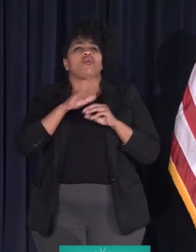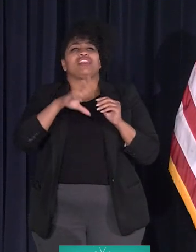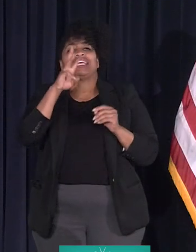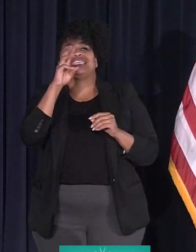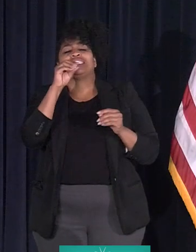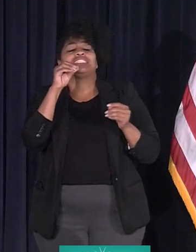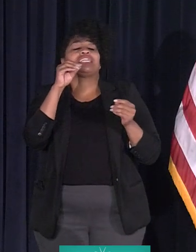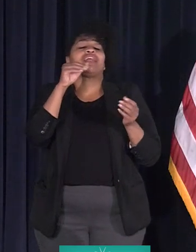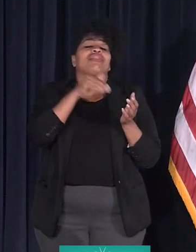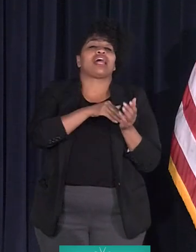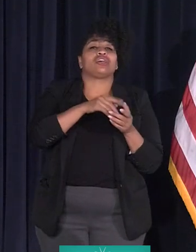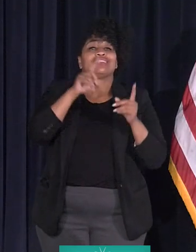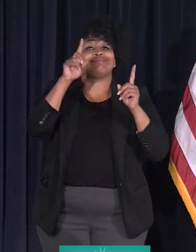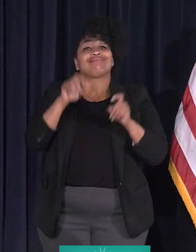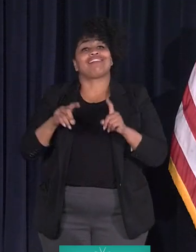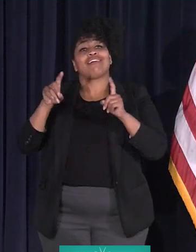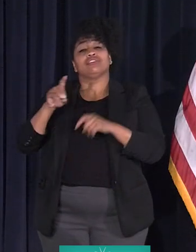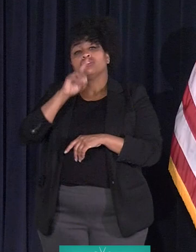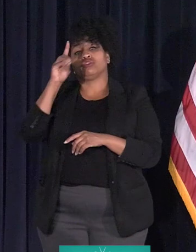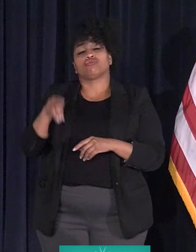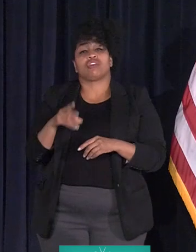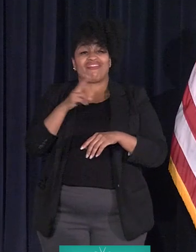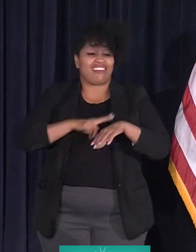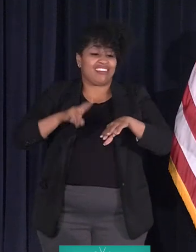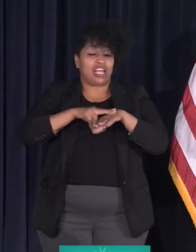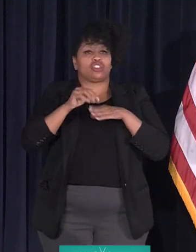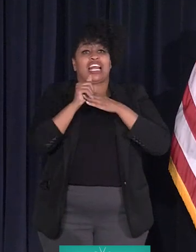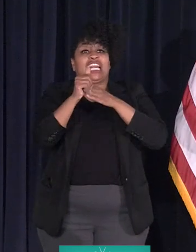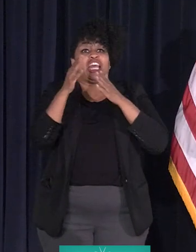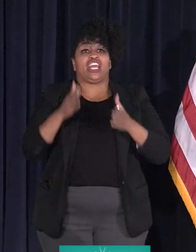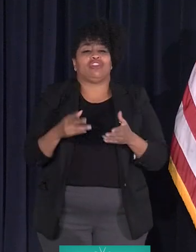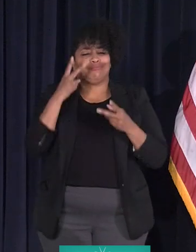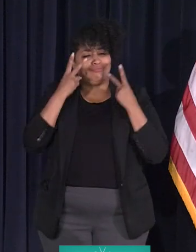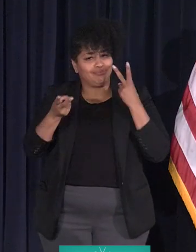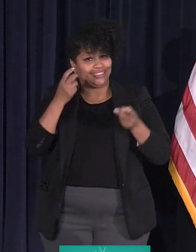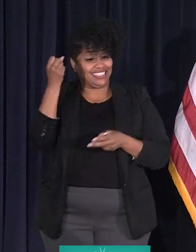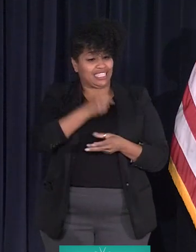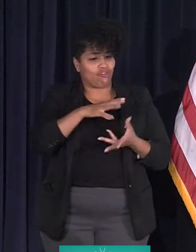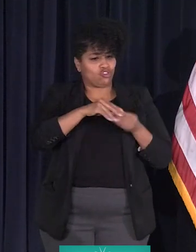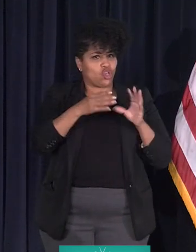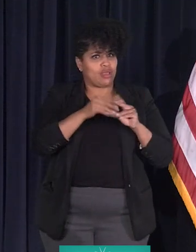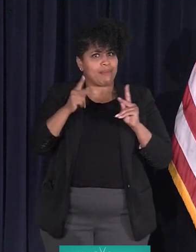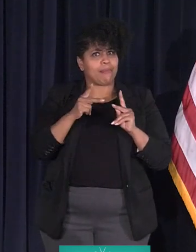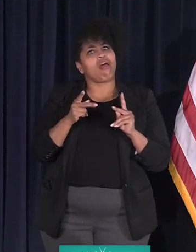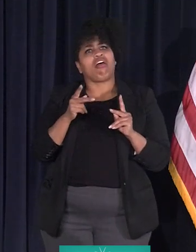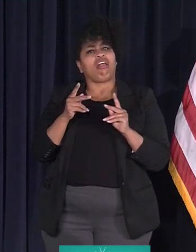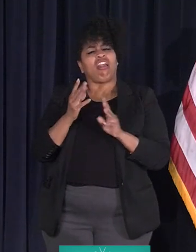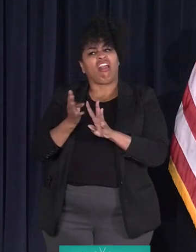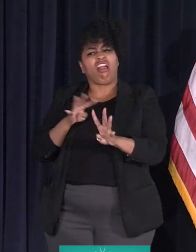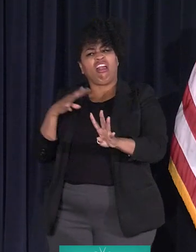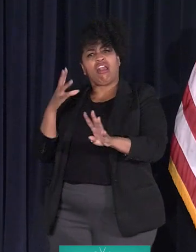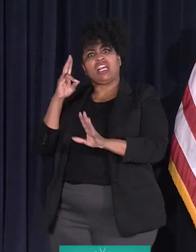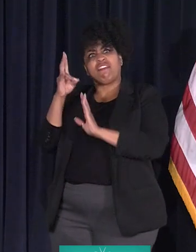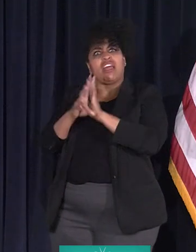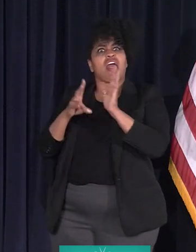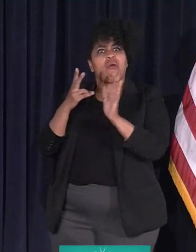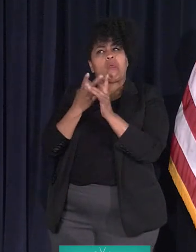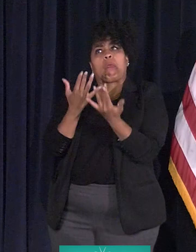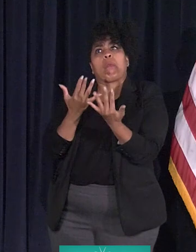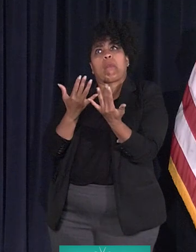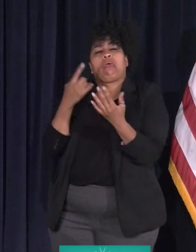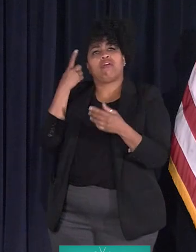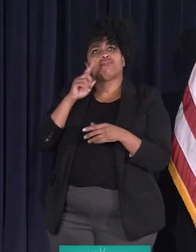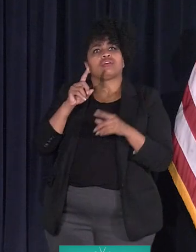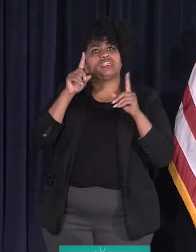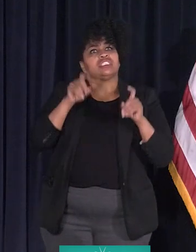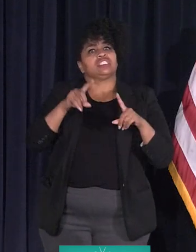tests. Detroit is really the national leader. Have you seen the stories in the south where people are in line for seven hours? But we've had